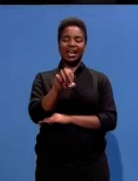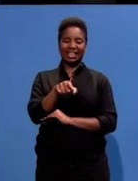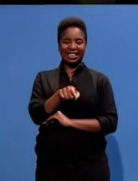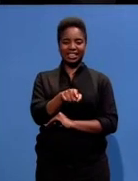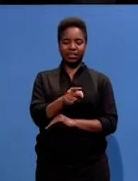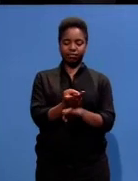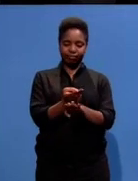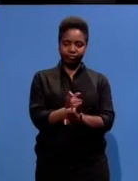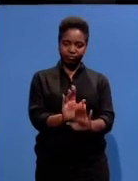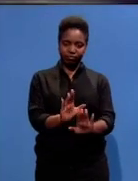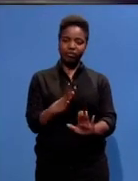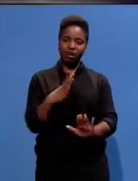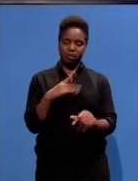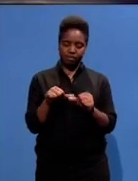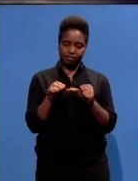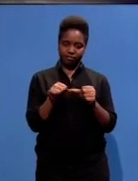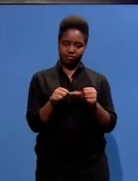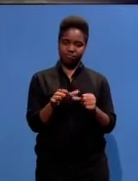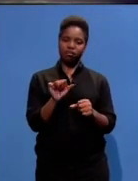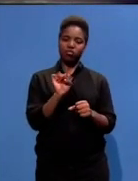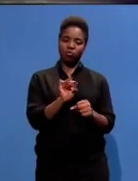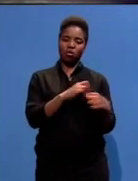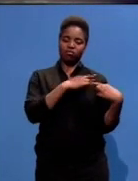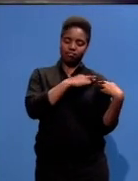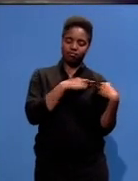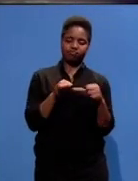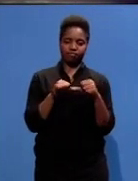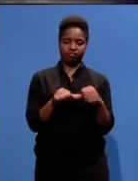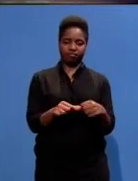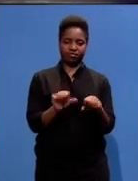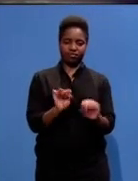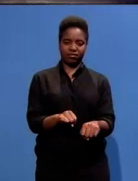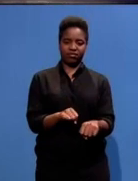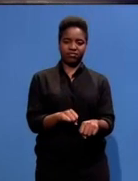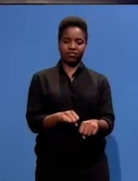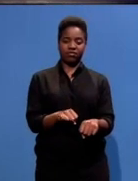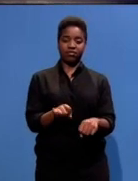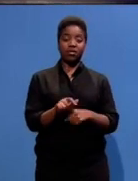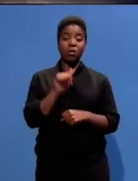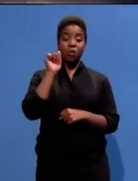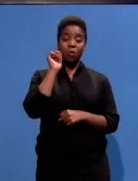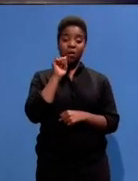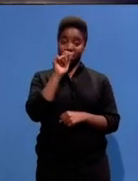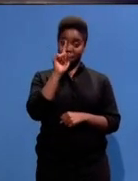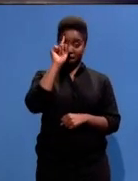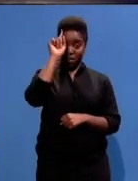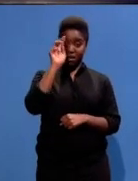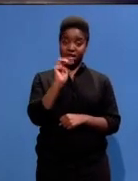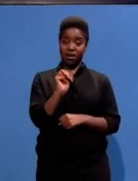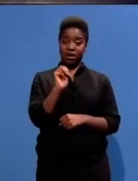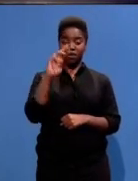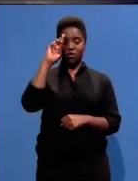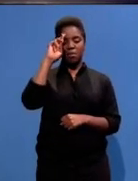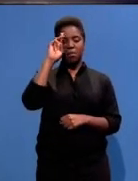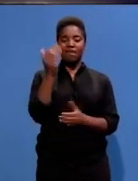President, I have carried out your mandate. And when Mandela, on one occasion, went